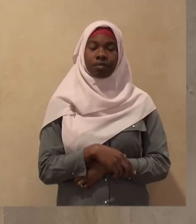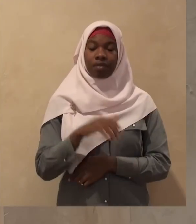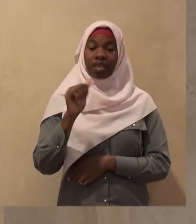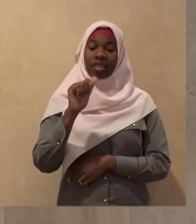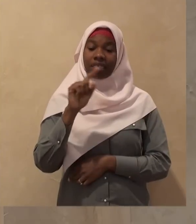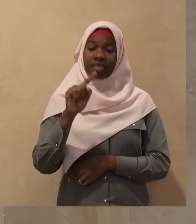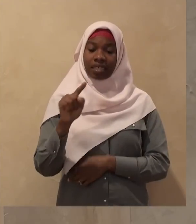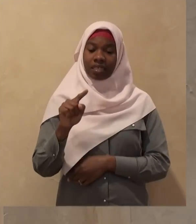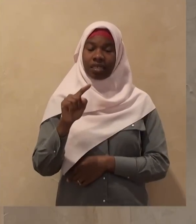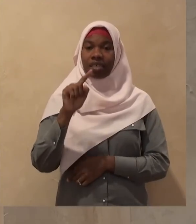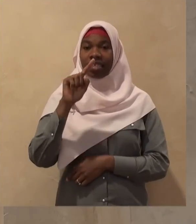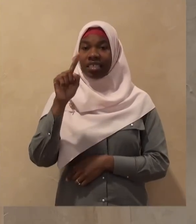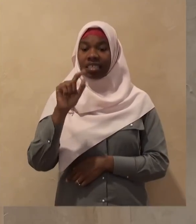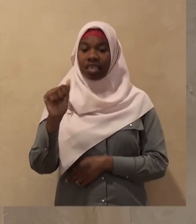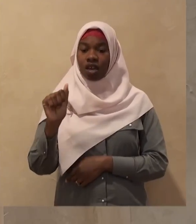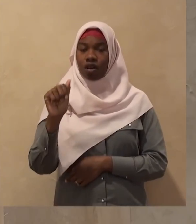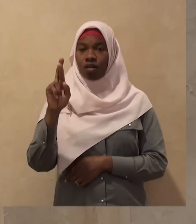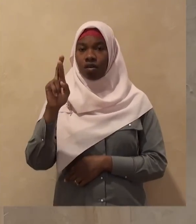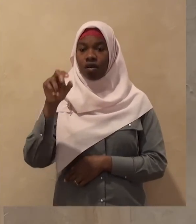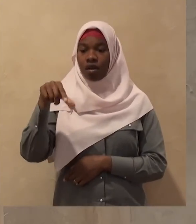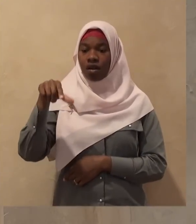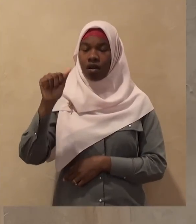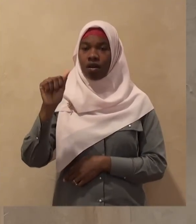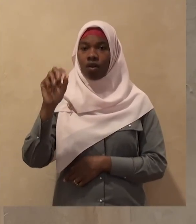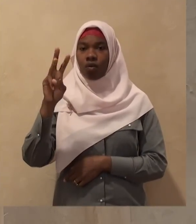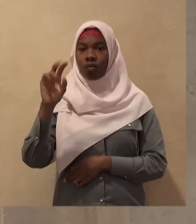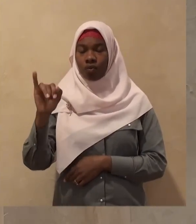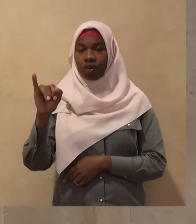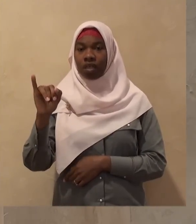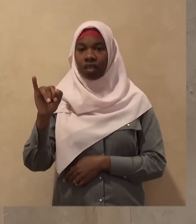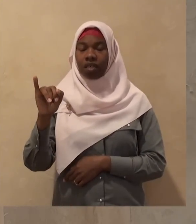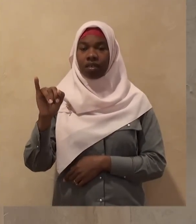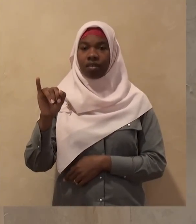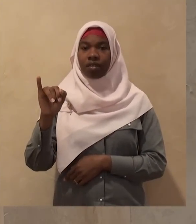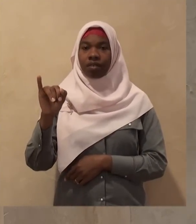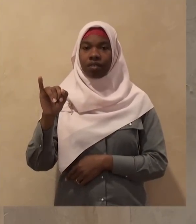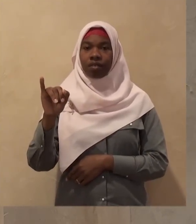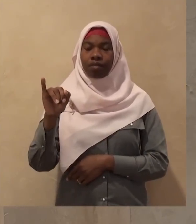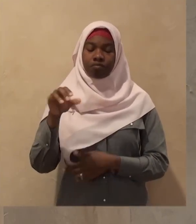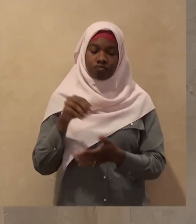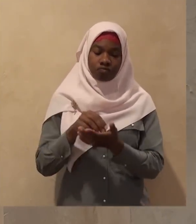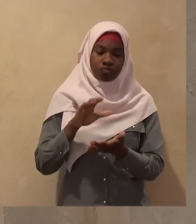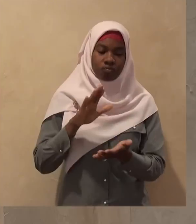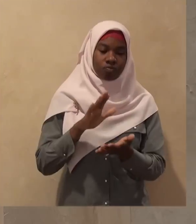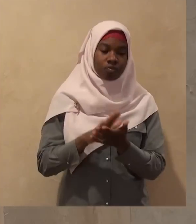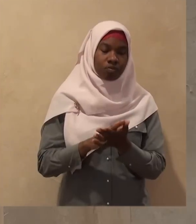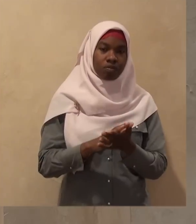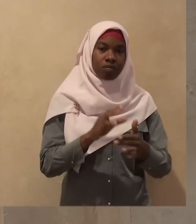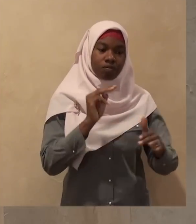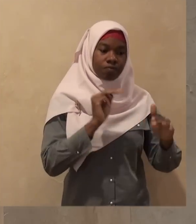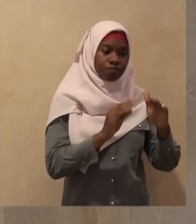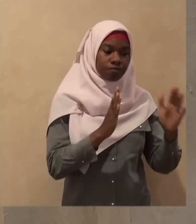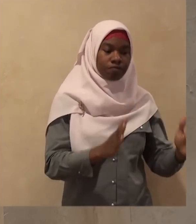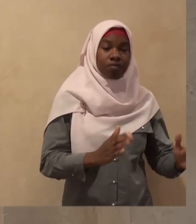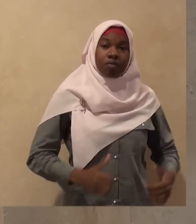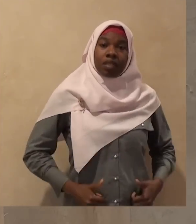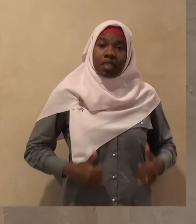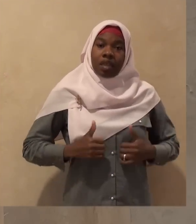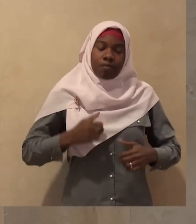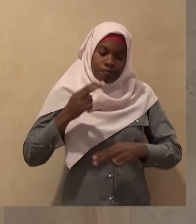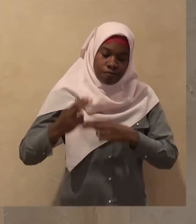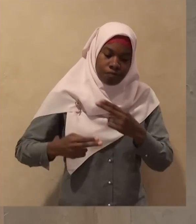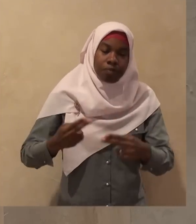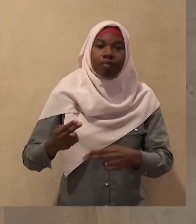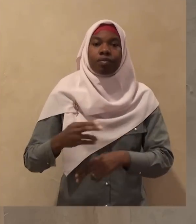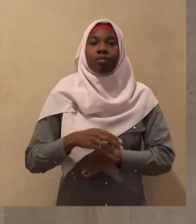most famous biographer of the Rasul mentioned at least six